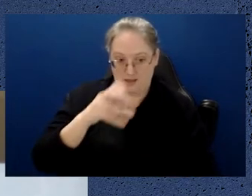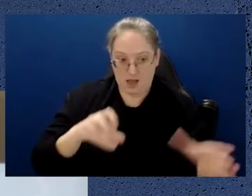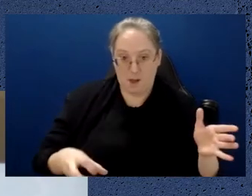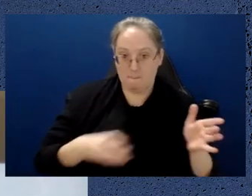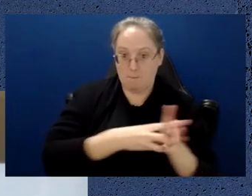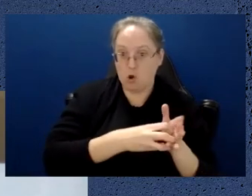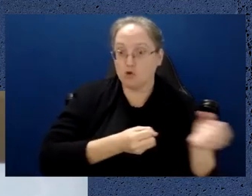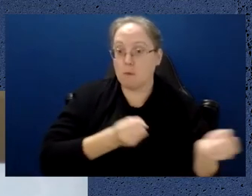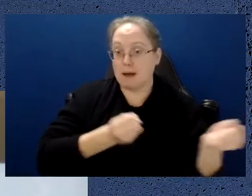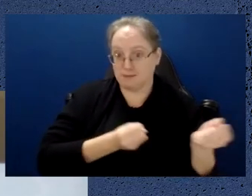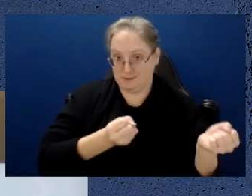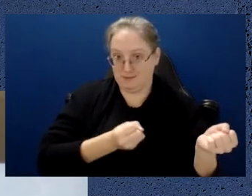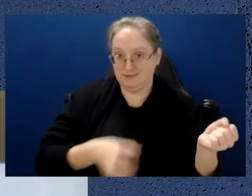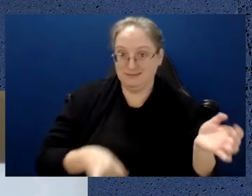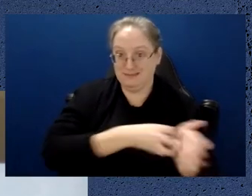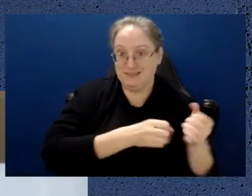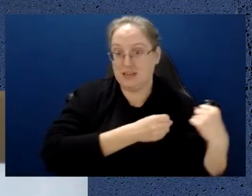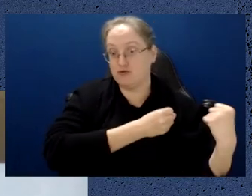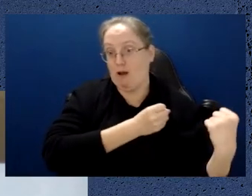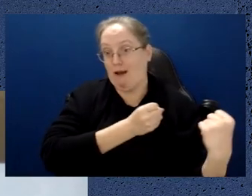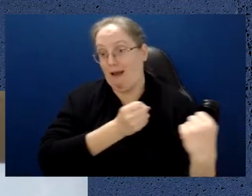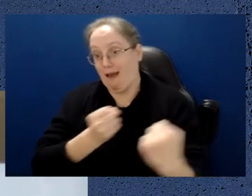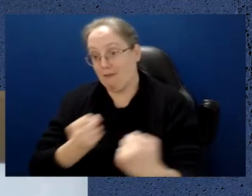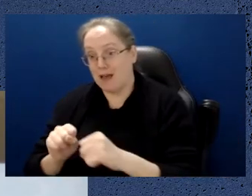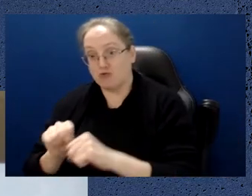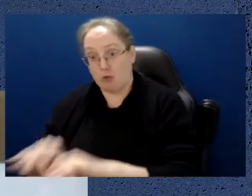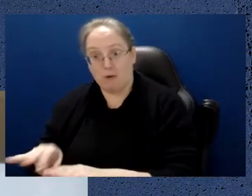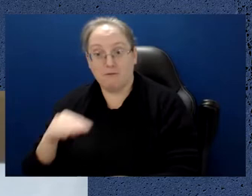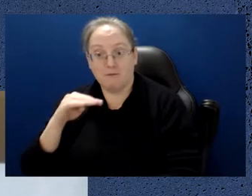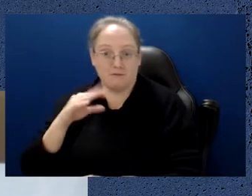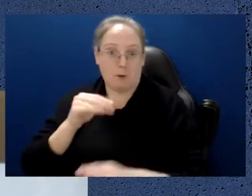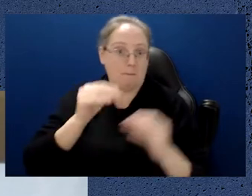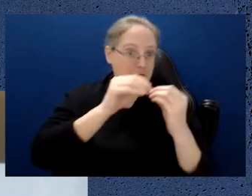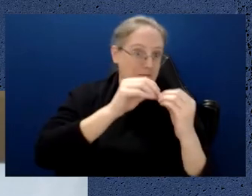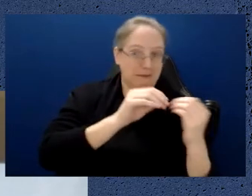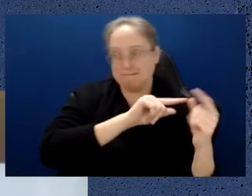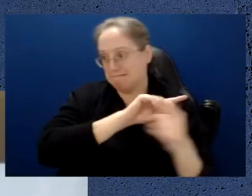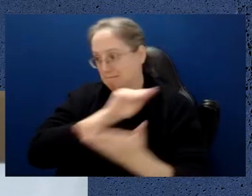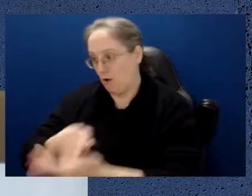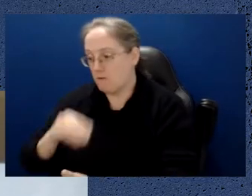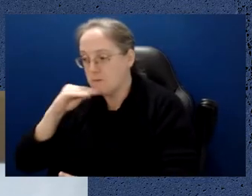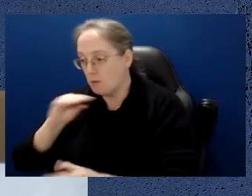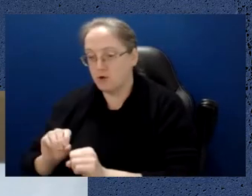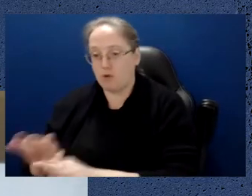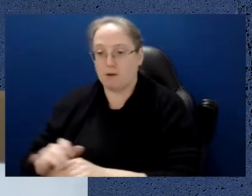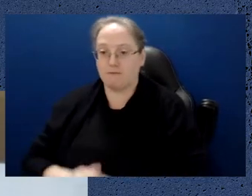a bus and then drive the bus from Melbourne to Brisbane and it'd all be fine.